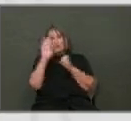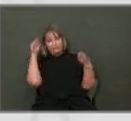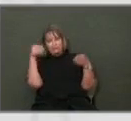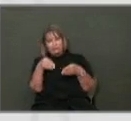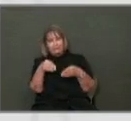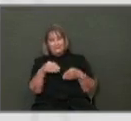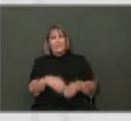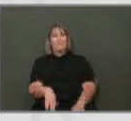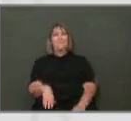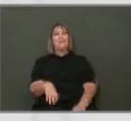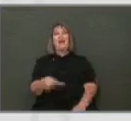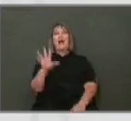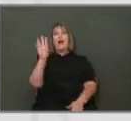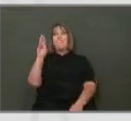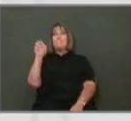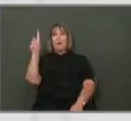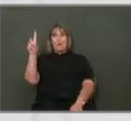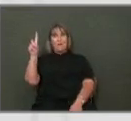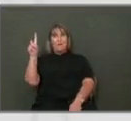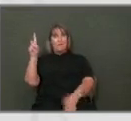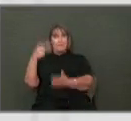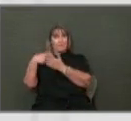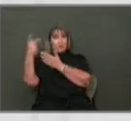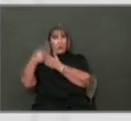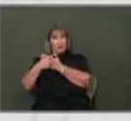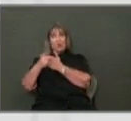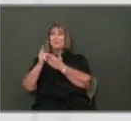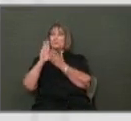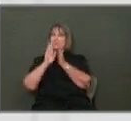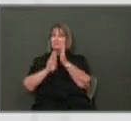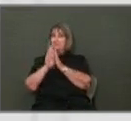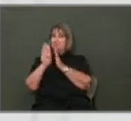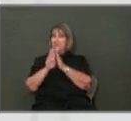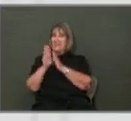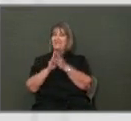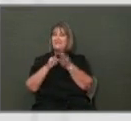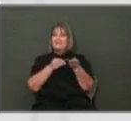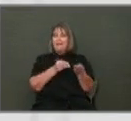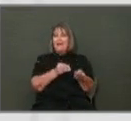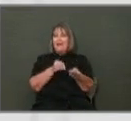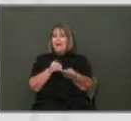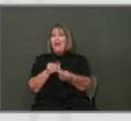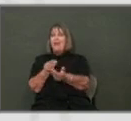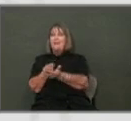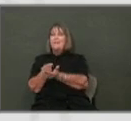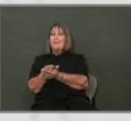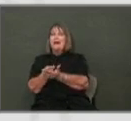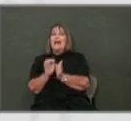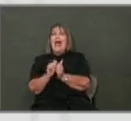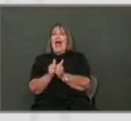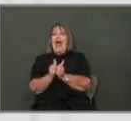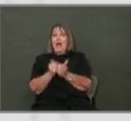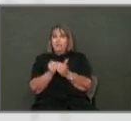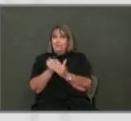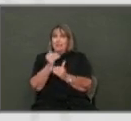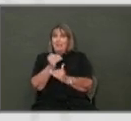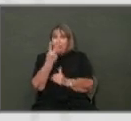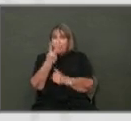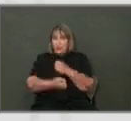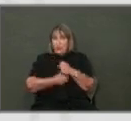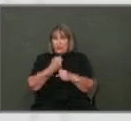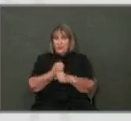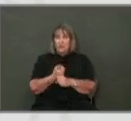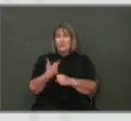program and we've developed our spending plan over the next five years. These are all the District 6 projects that were in the bond